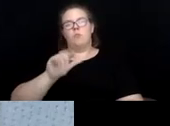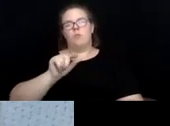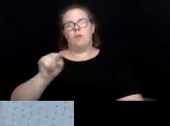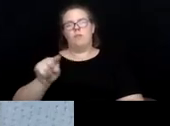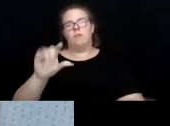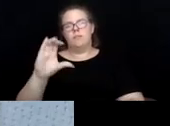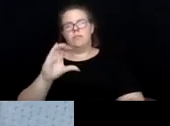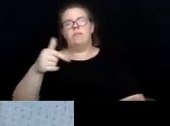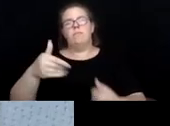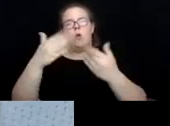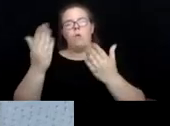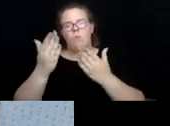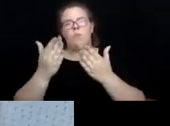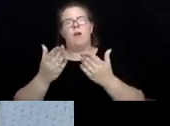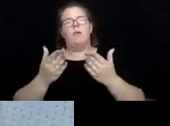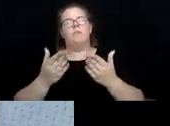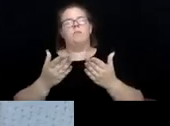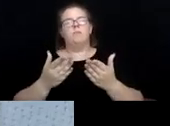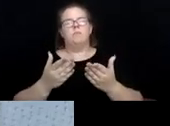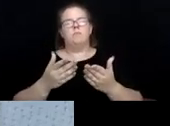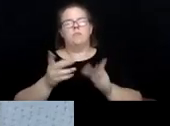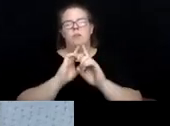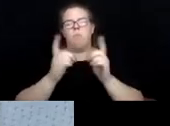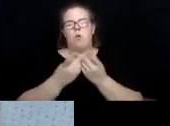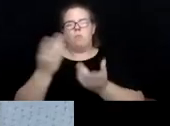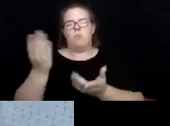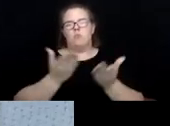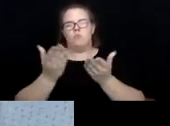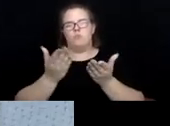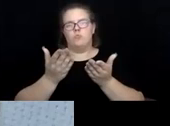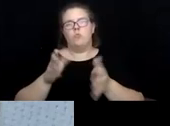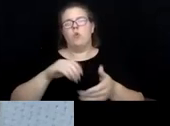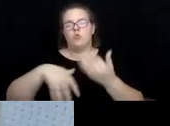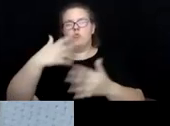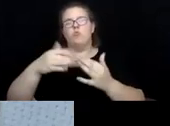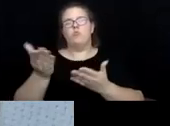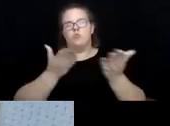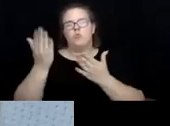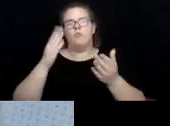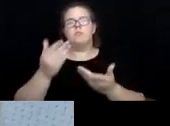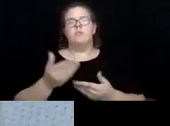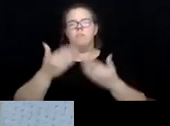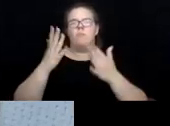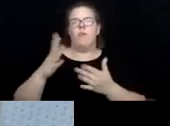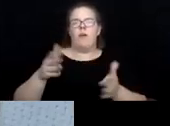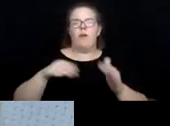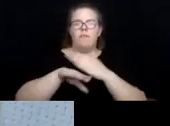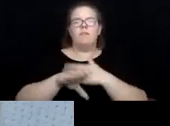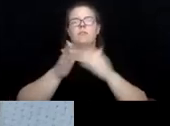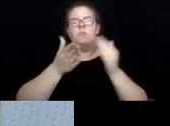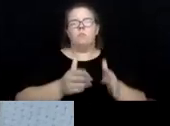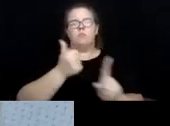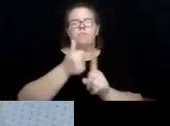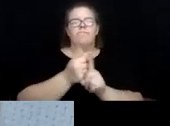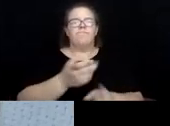means for the Department of Social Services to gain access to a person who may be in need of protective